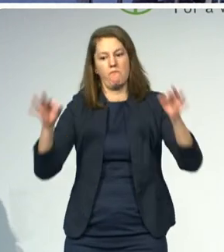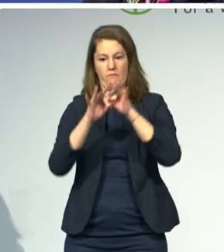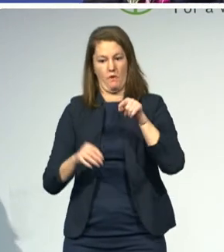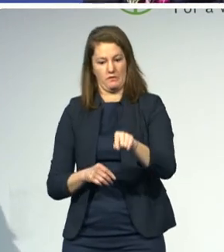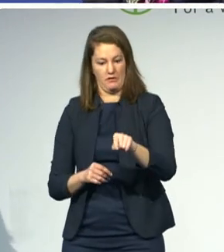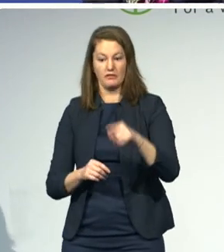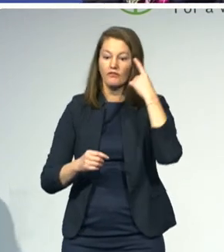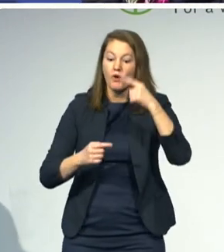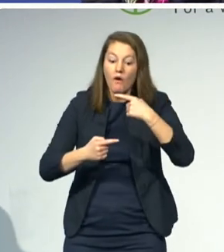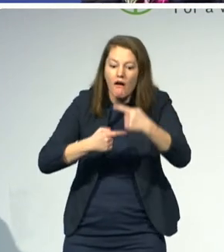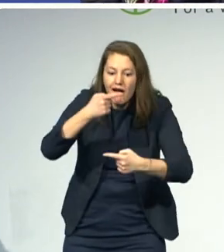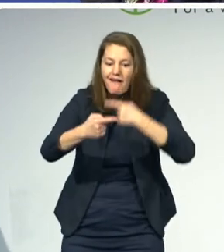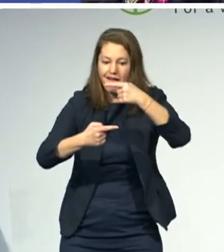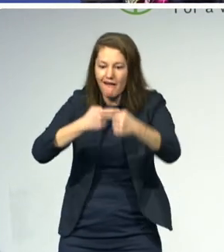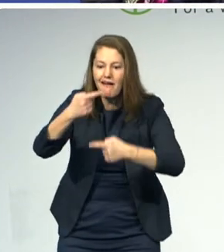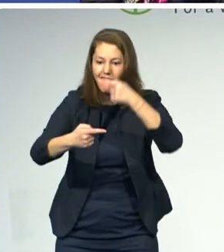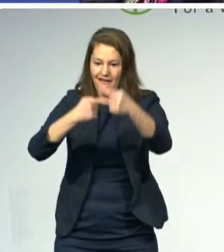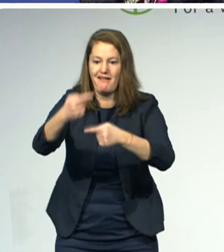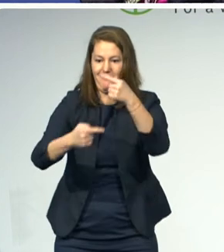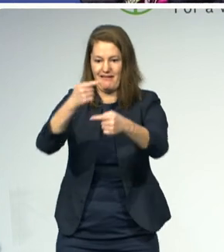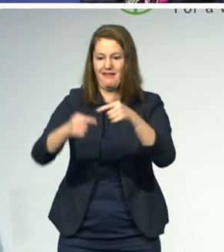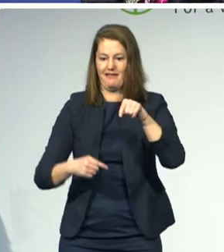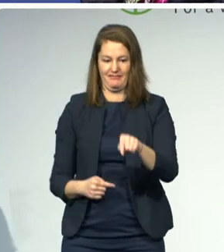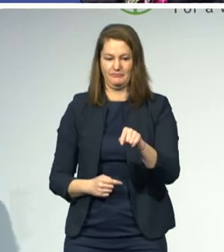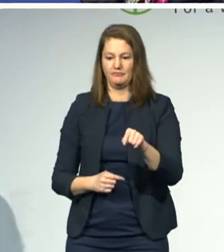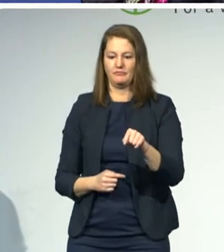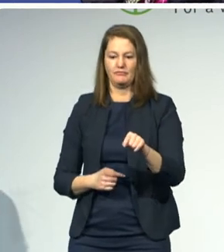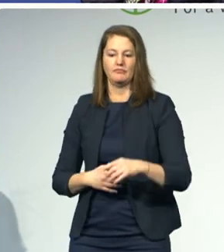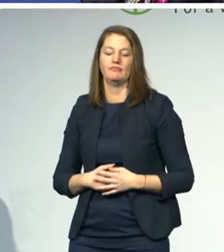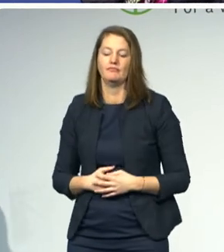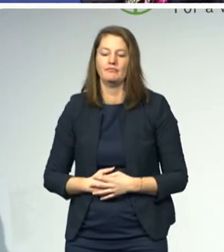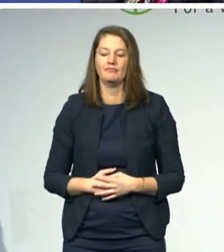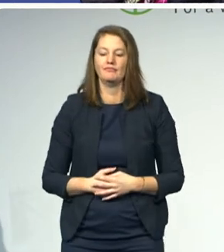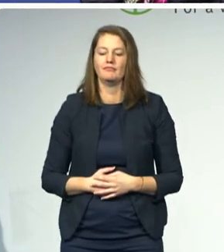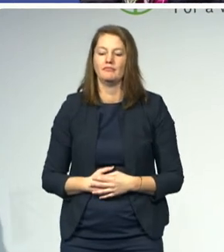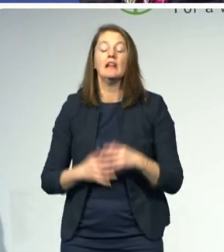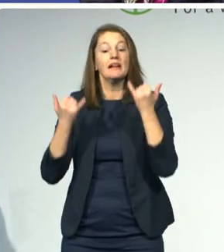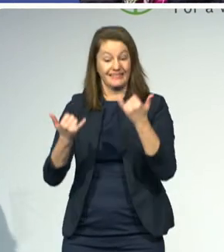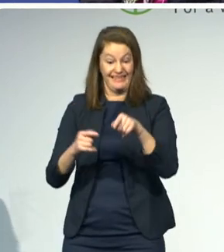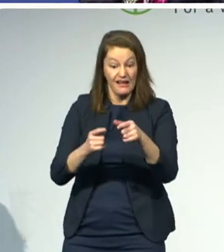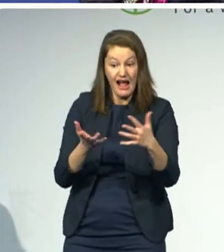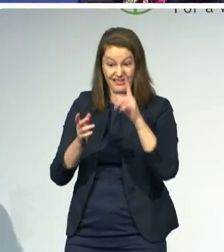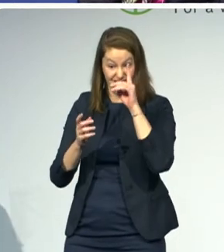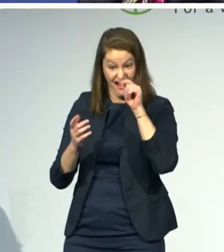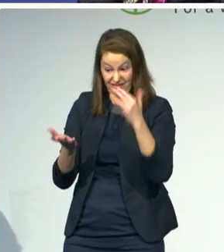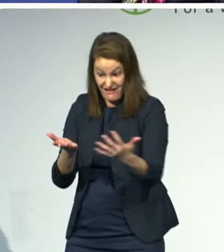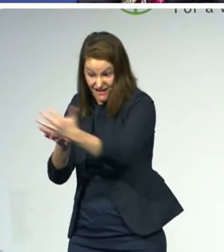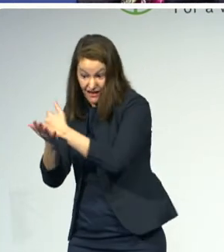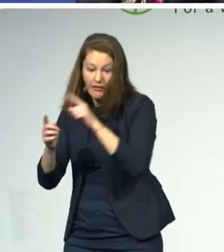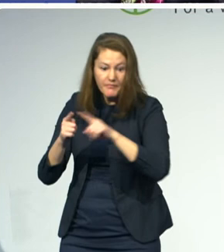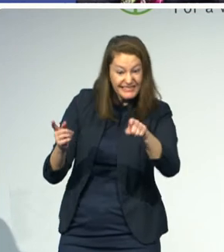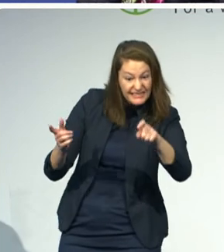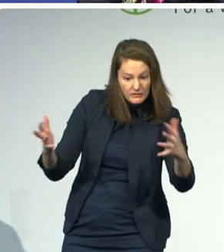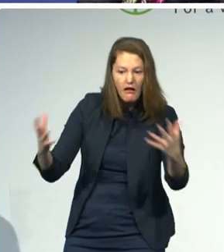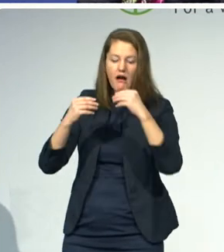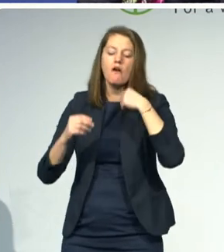collective journey, we need to know where the needle stands currently. There has been a lot of work